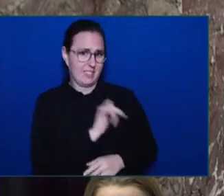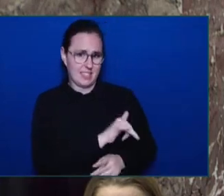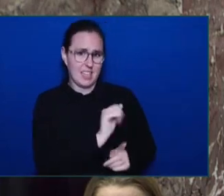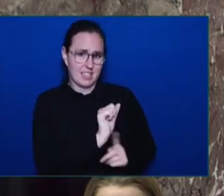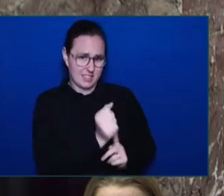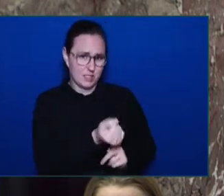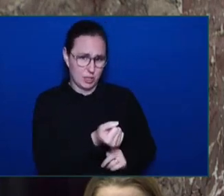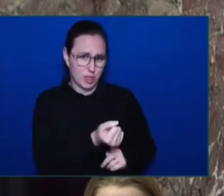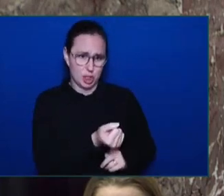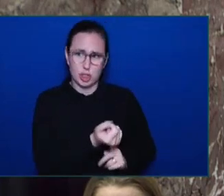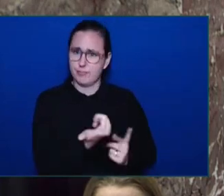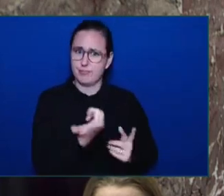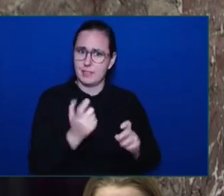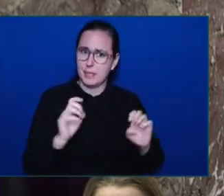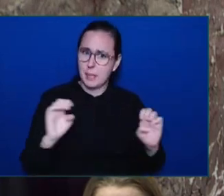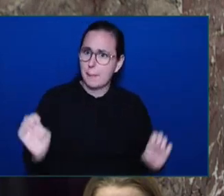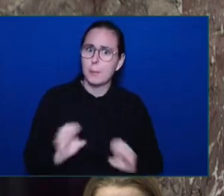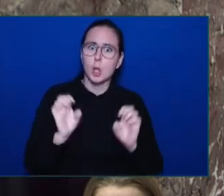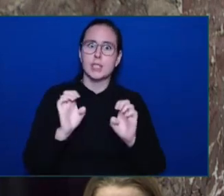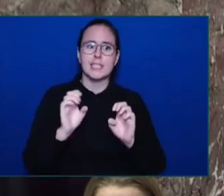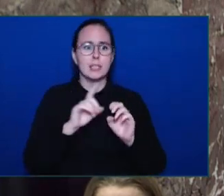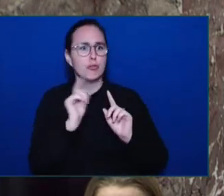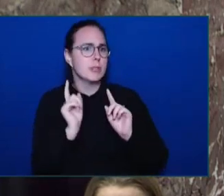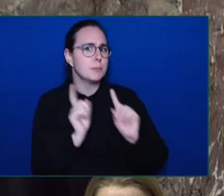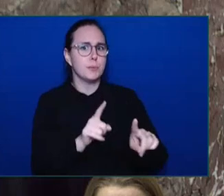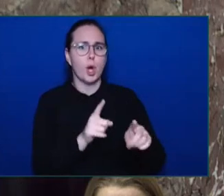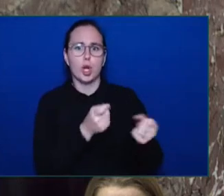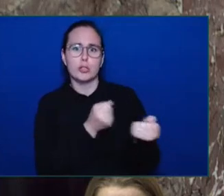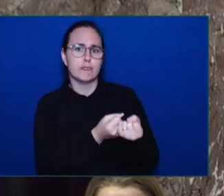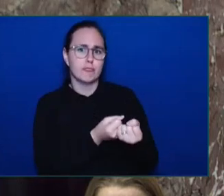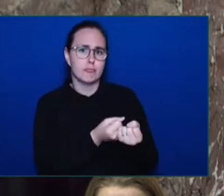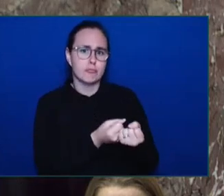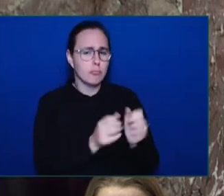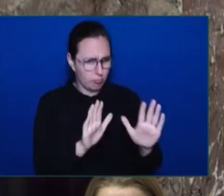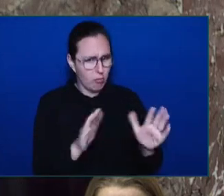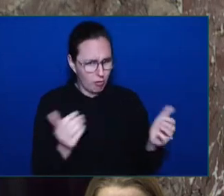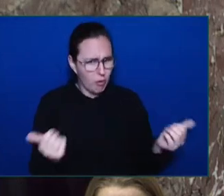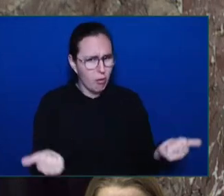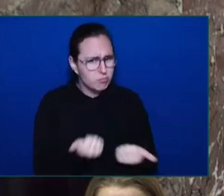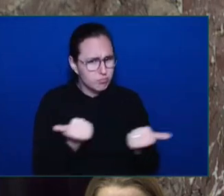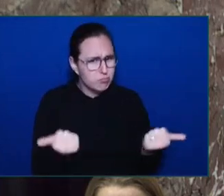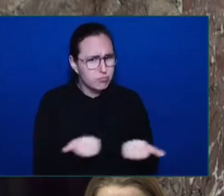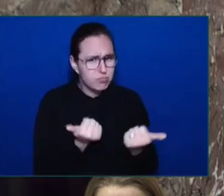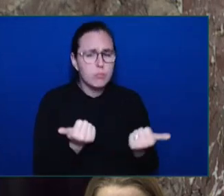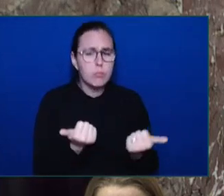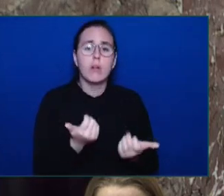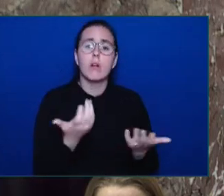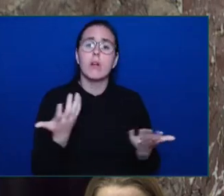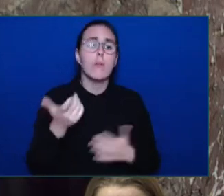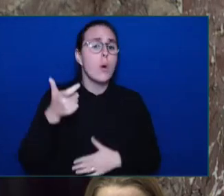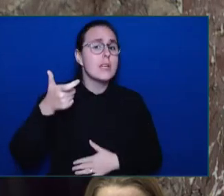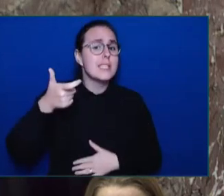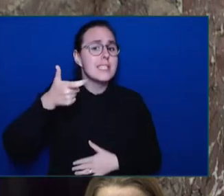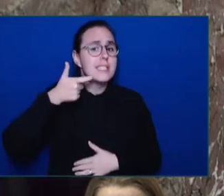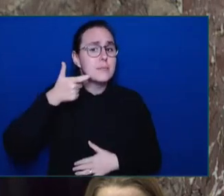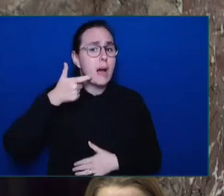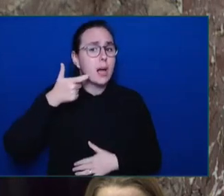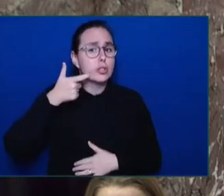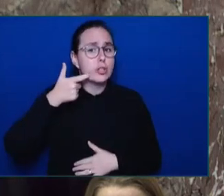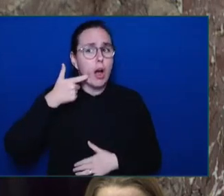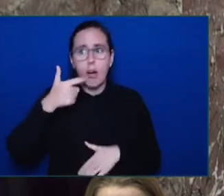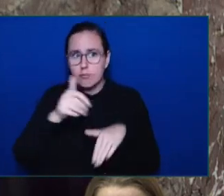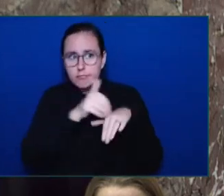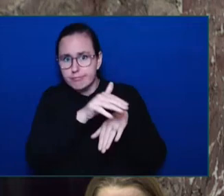There's a very significant support for all our dispatch services of all kinds, including those past and supplementary